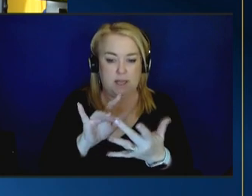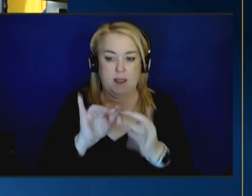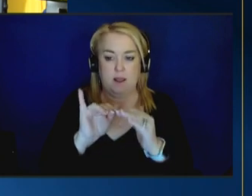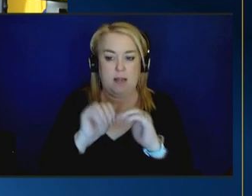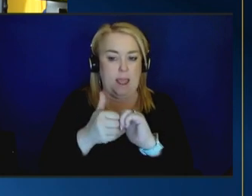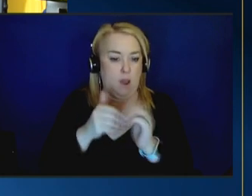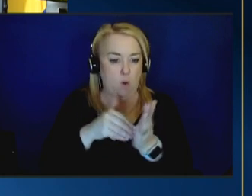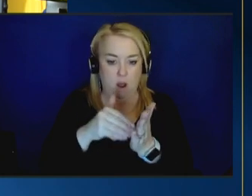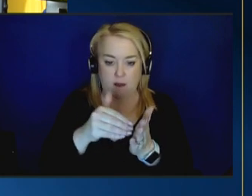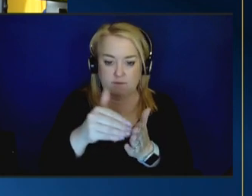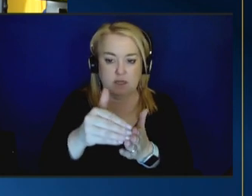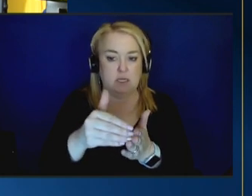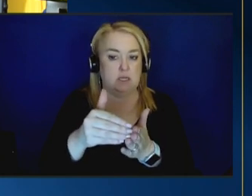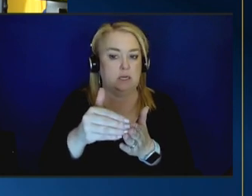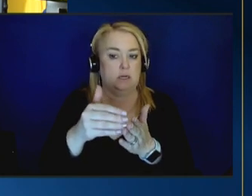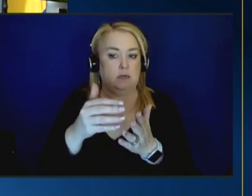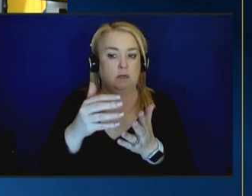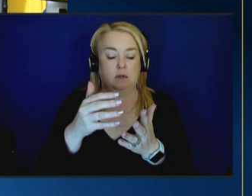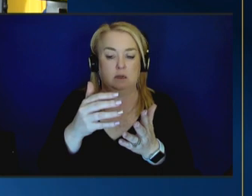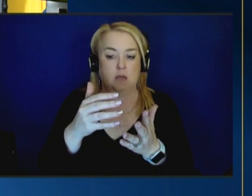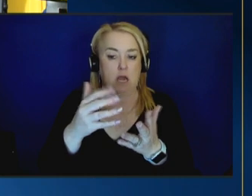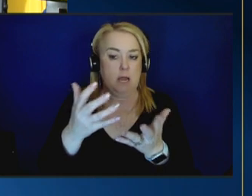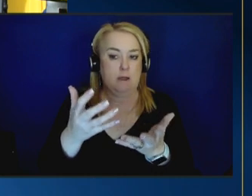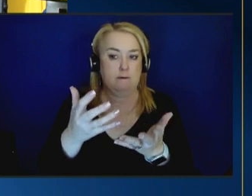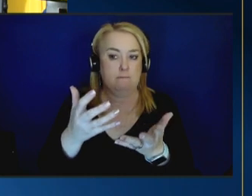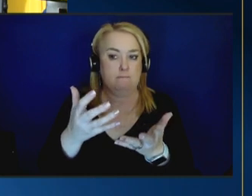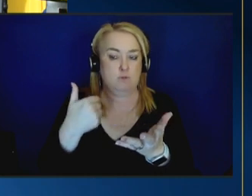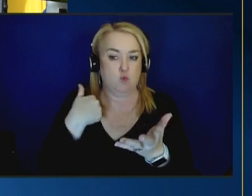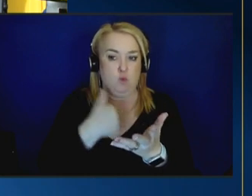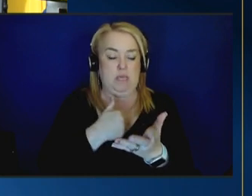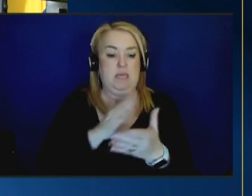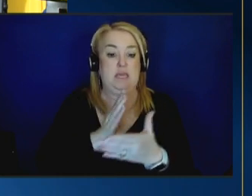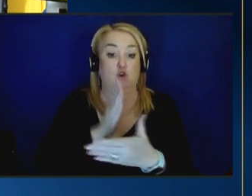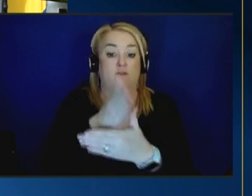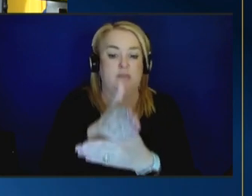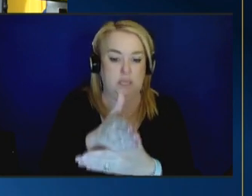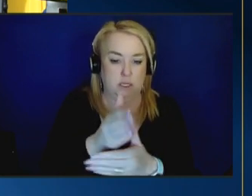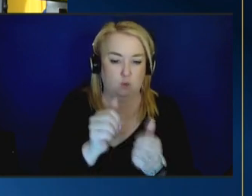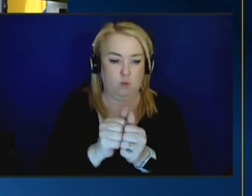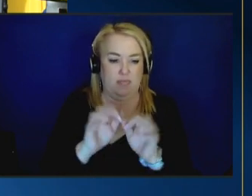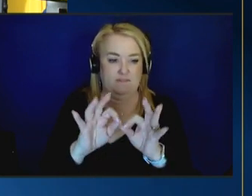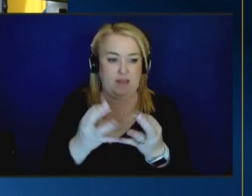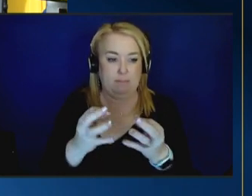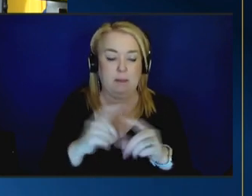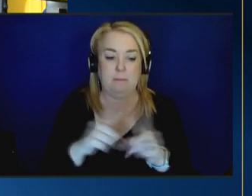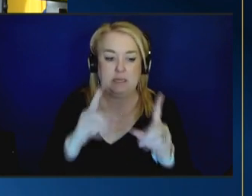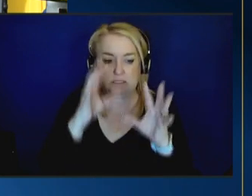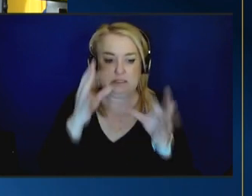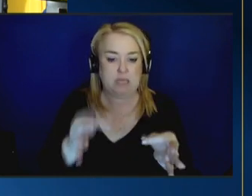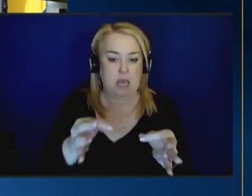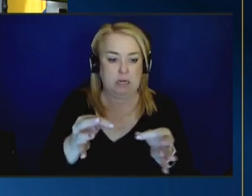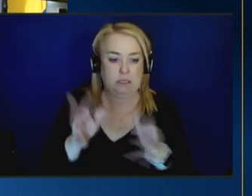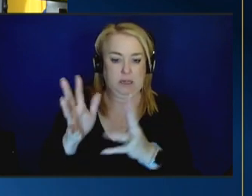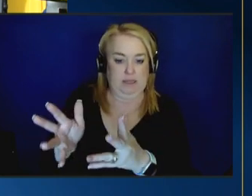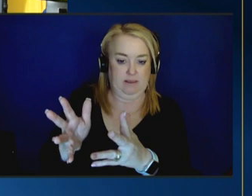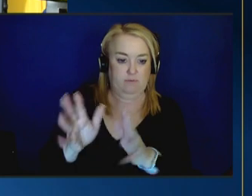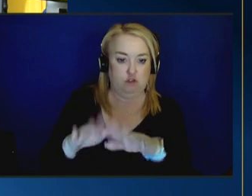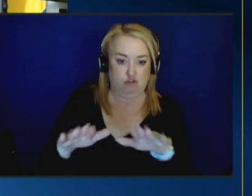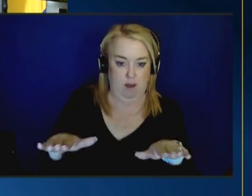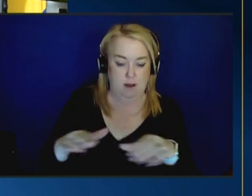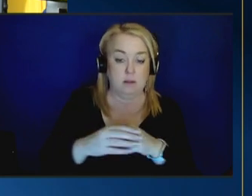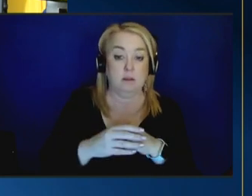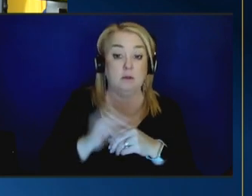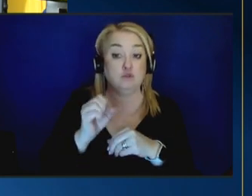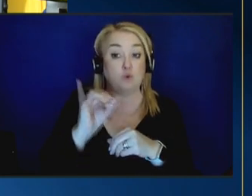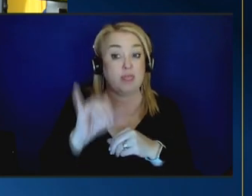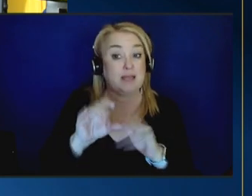was the case that uh we intervened in a family but decided not to remove the child right and so that was a state